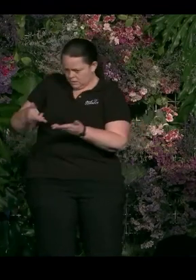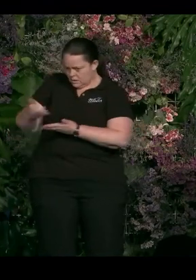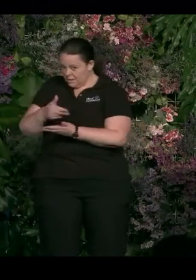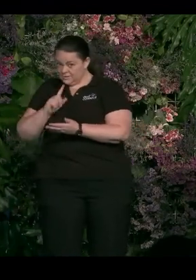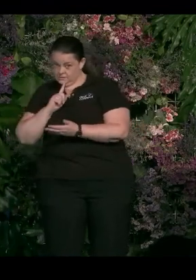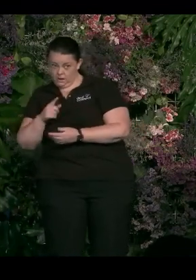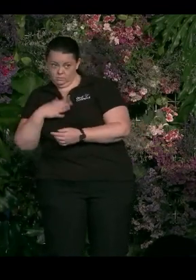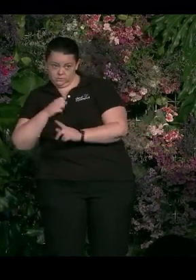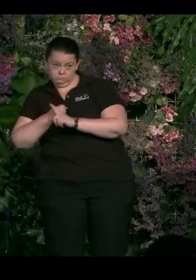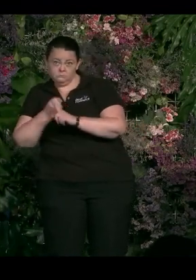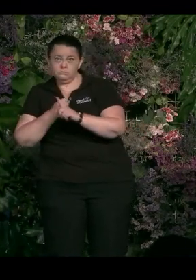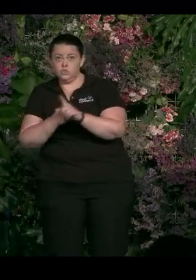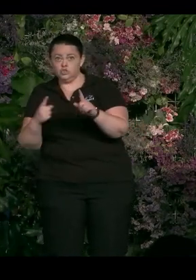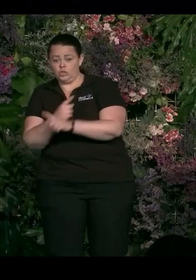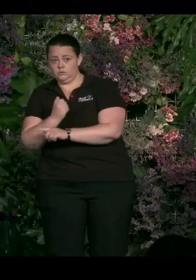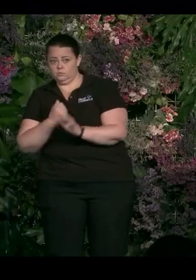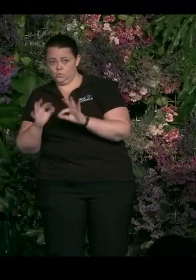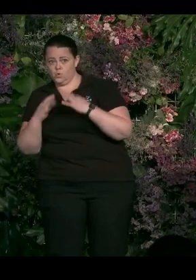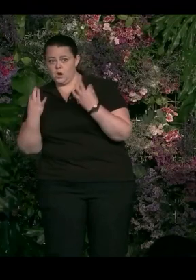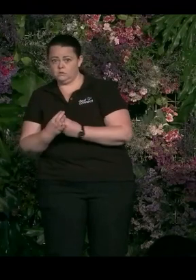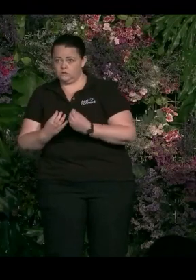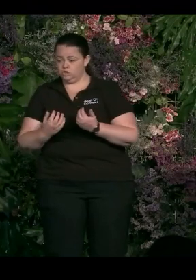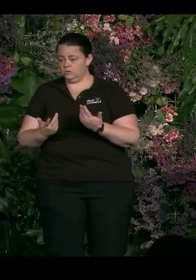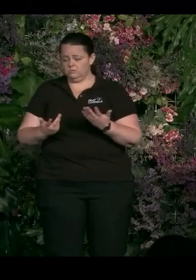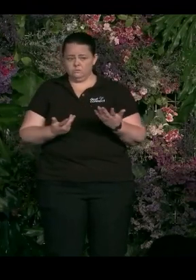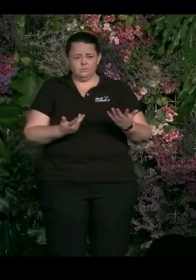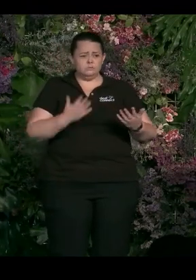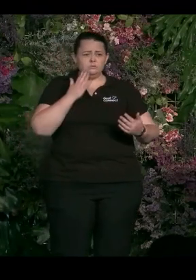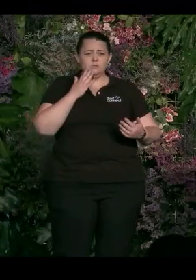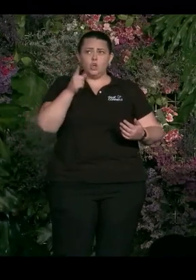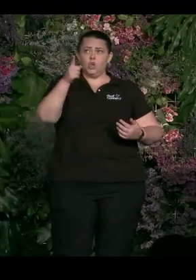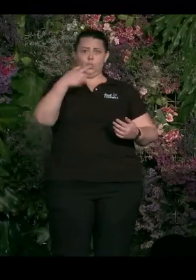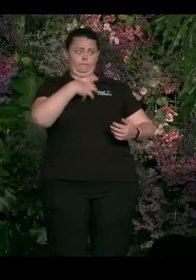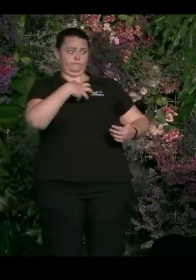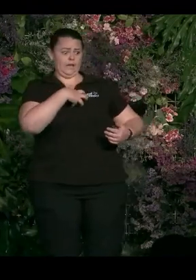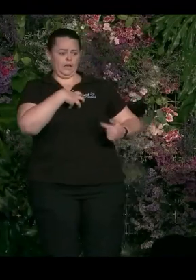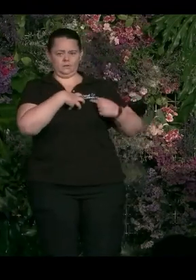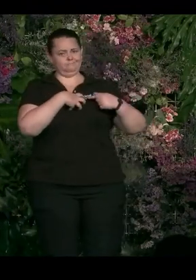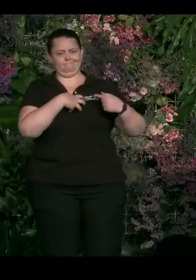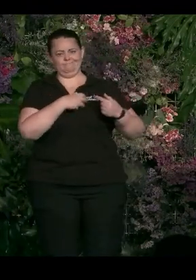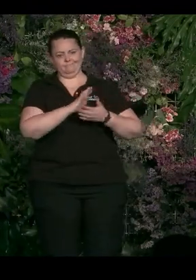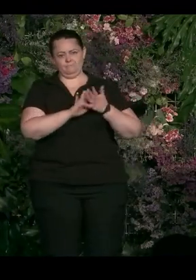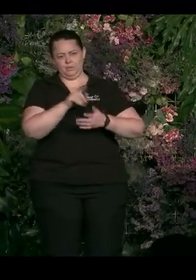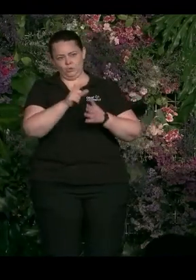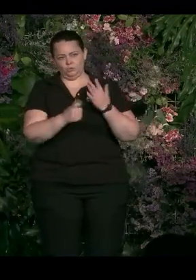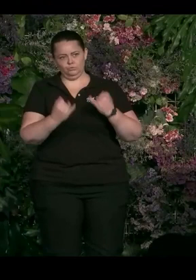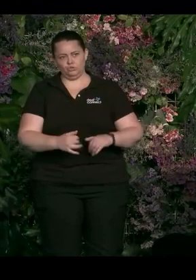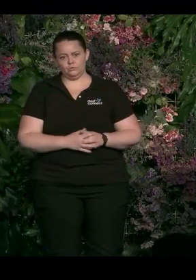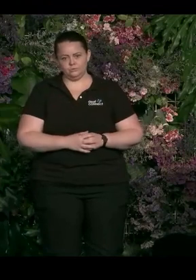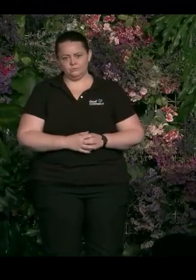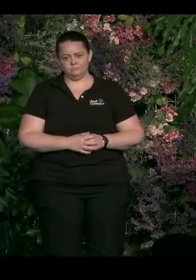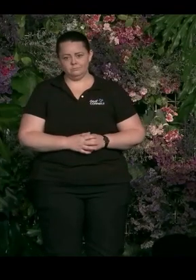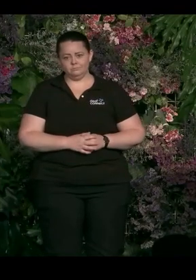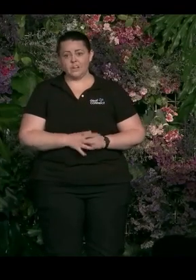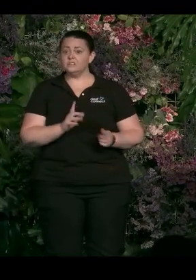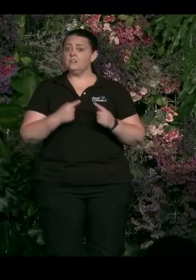really make a difference in our organisation, whether it's a business or a government department or a union. And it's threatening sometimes. You know,